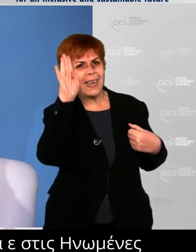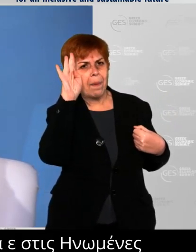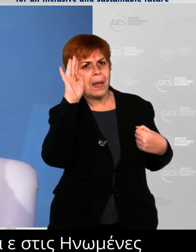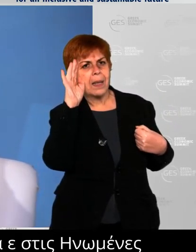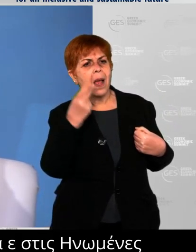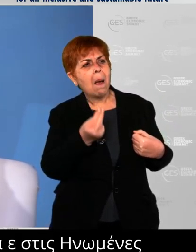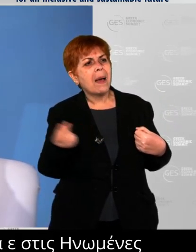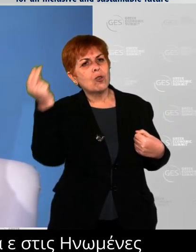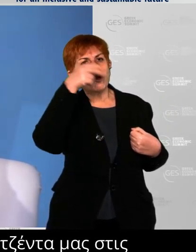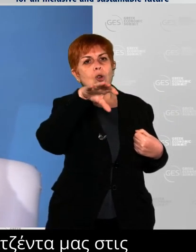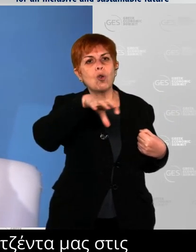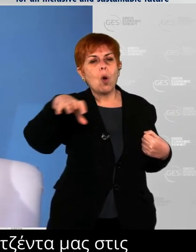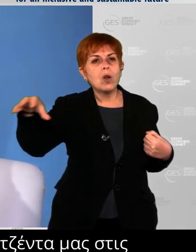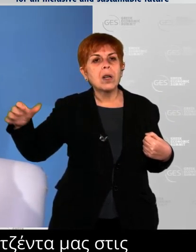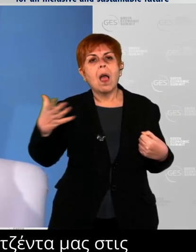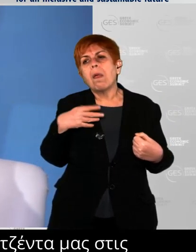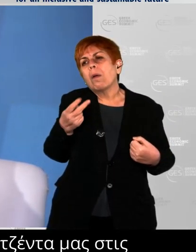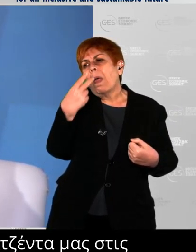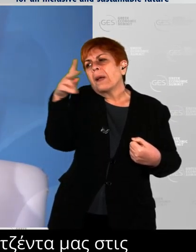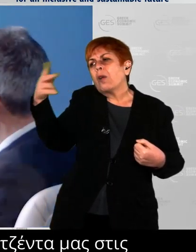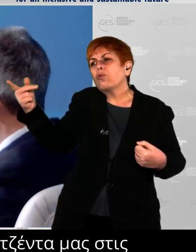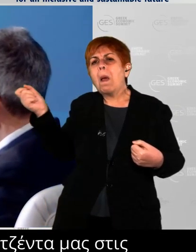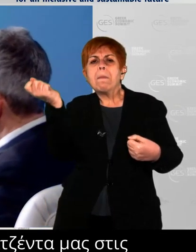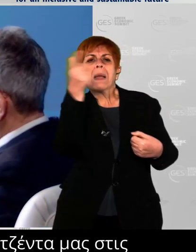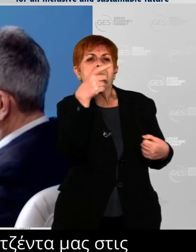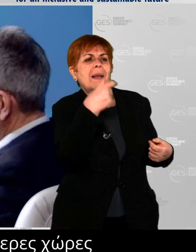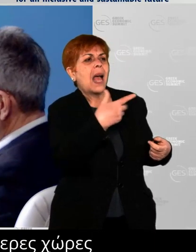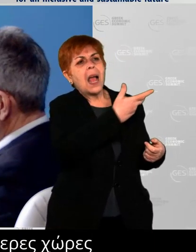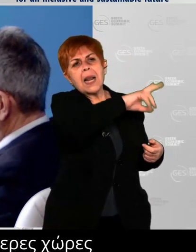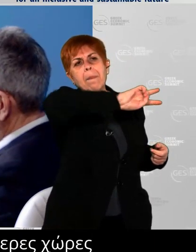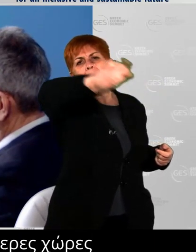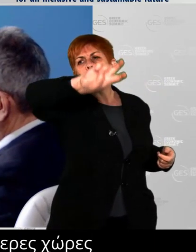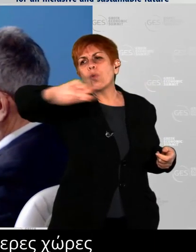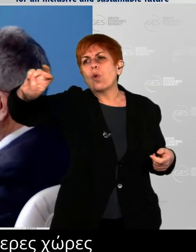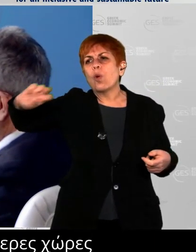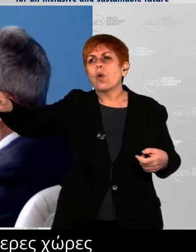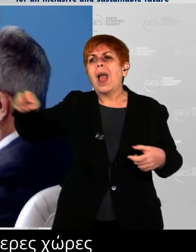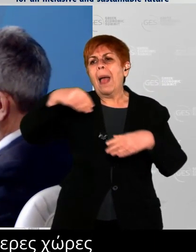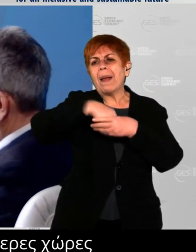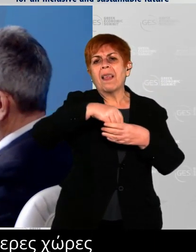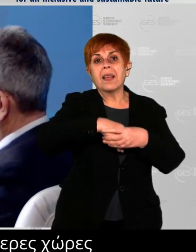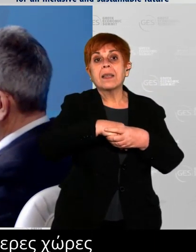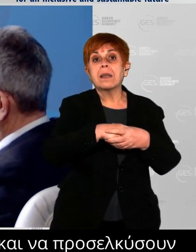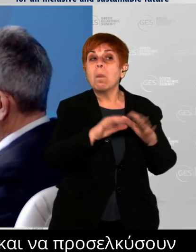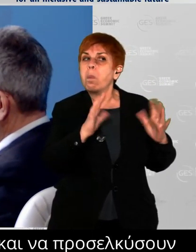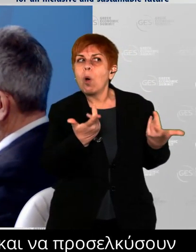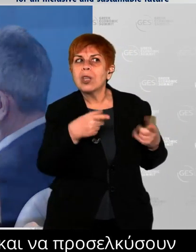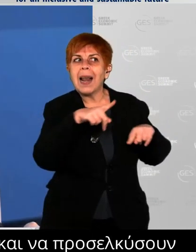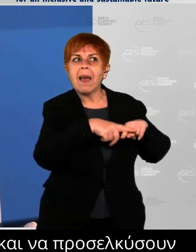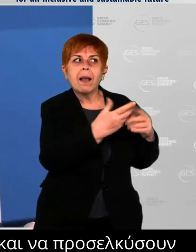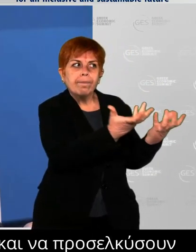to promote their messages and attract investments or support? So I listened very carefully to what Mike Manitos